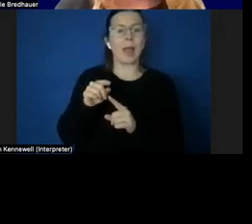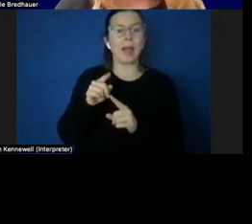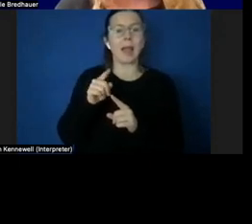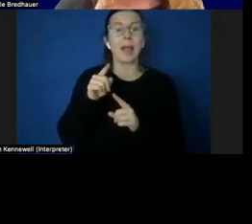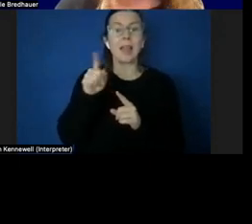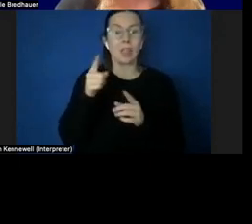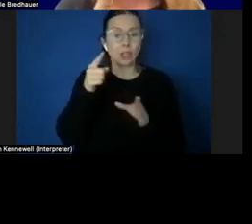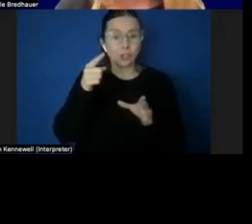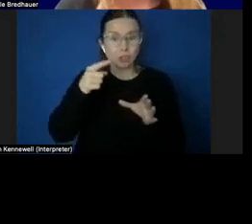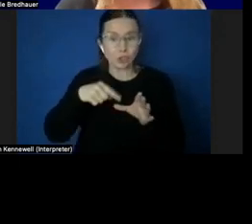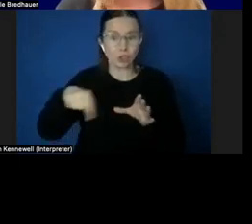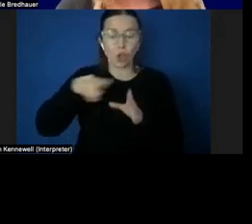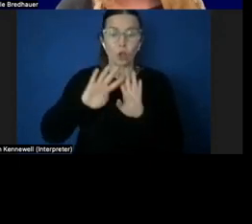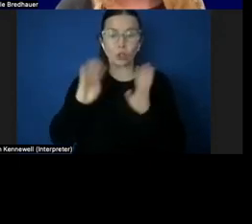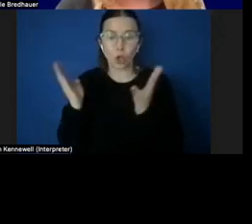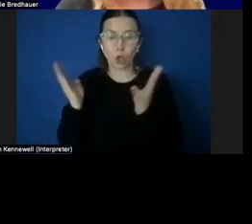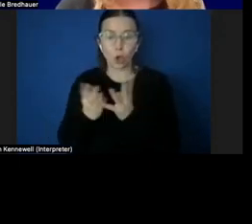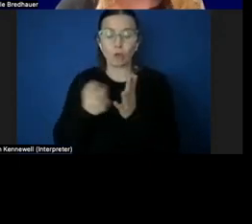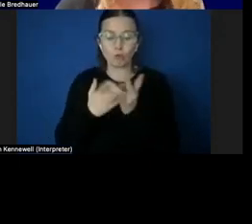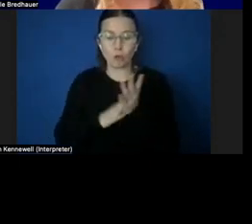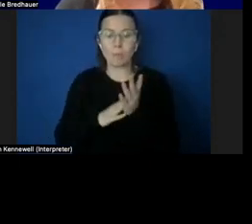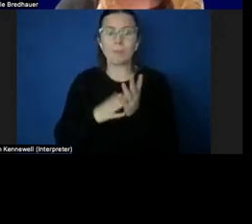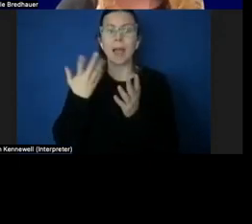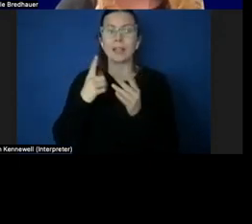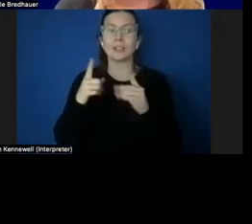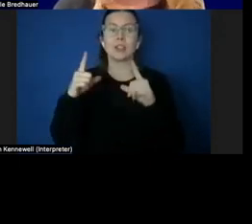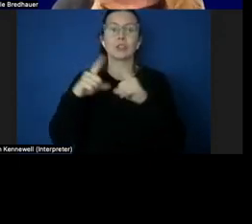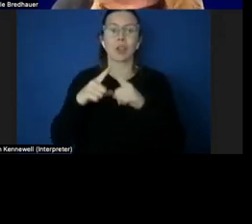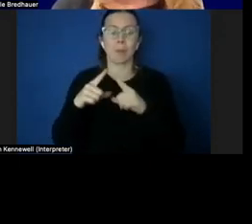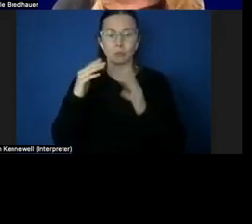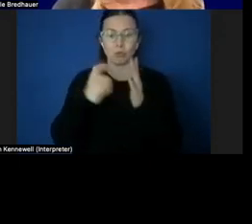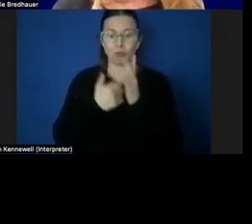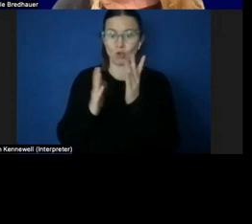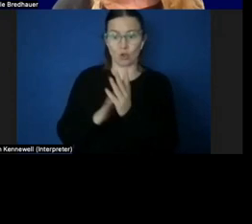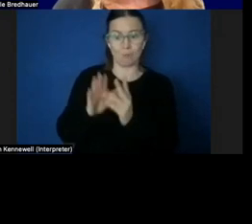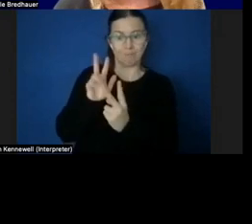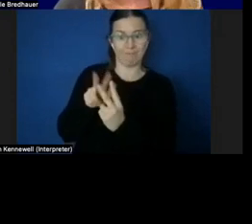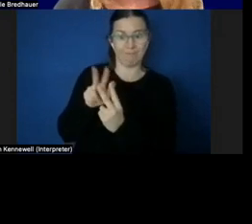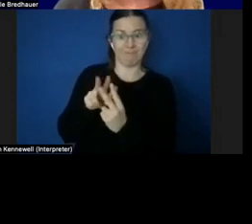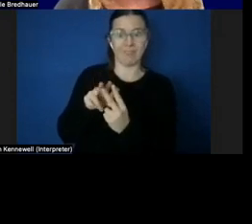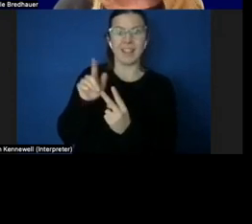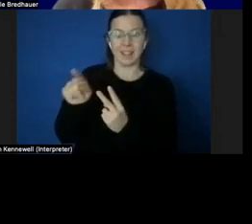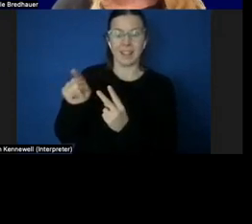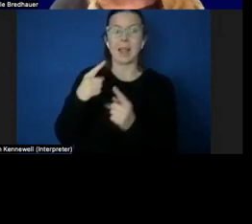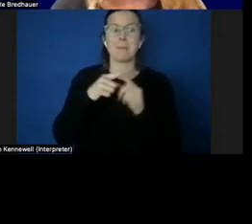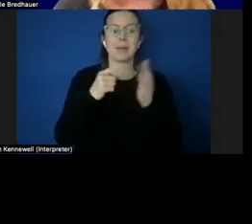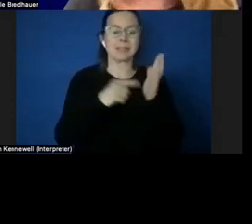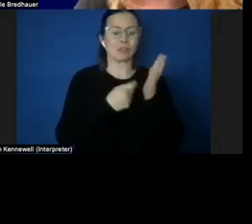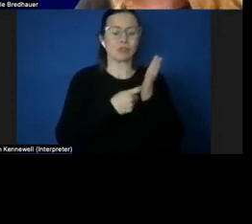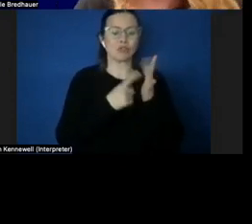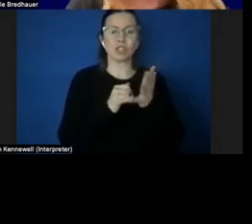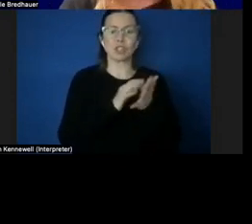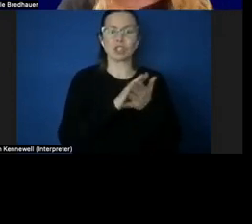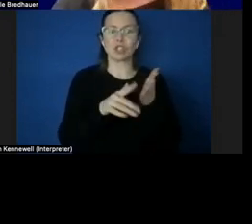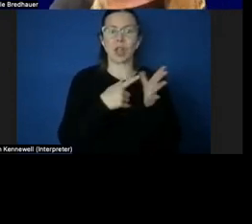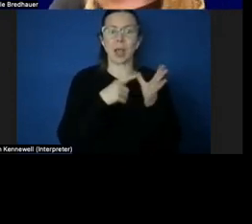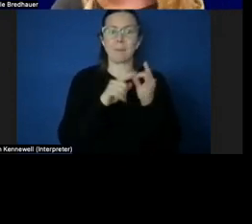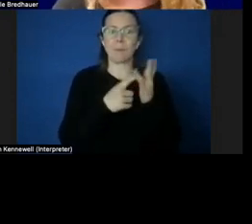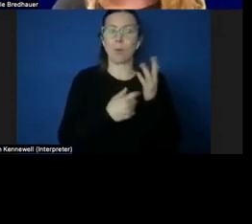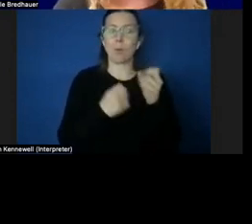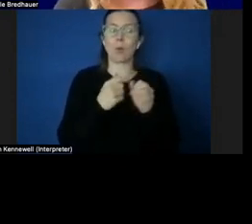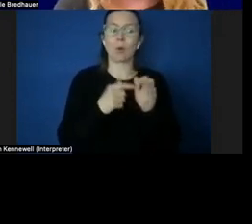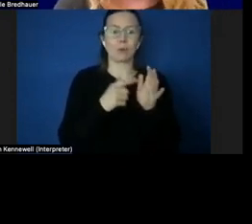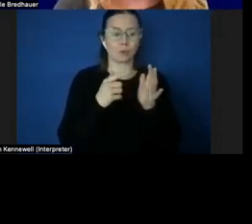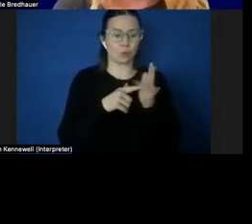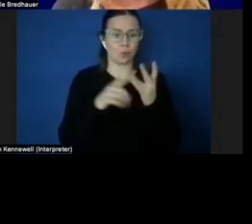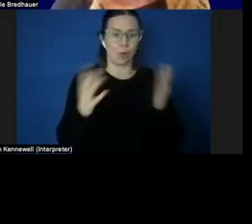Room and Diamond Room, those teams. To Trisha Borg for encouraging me to participate in